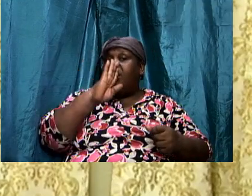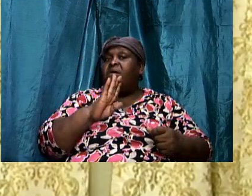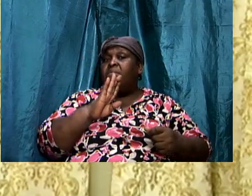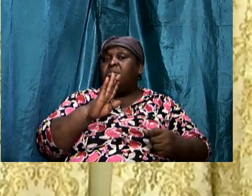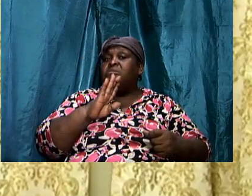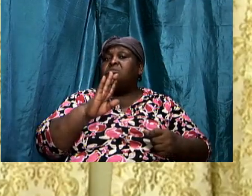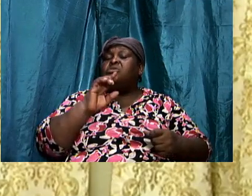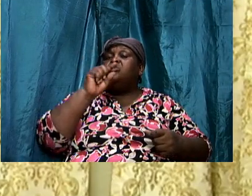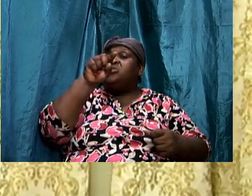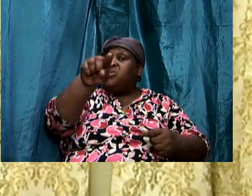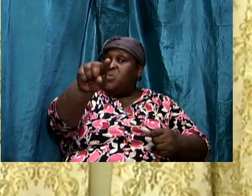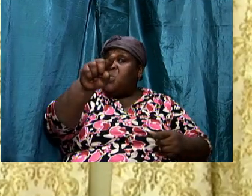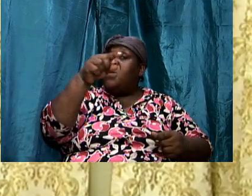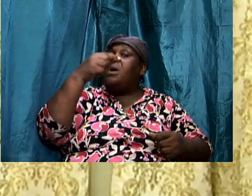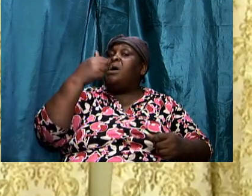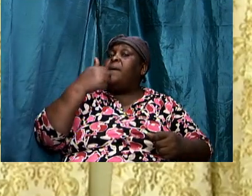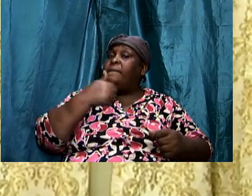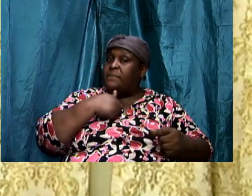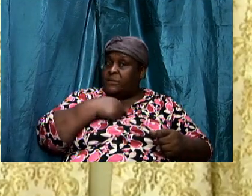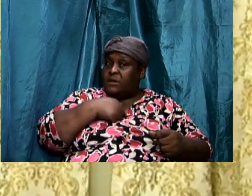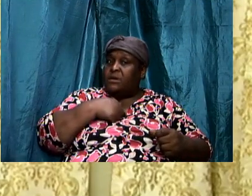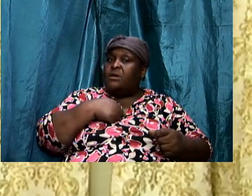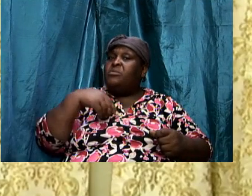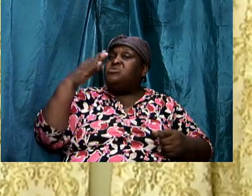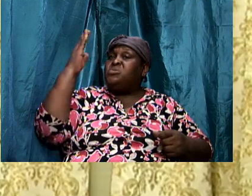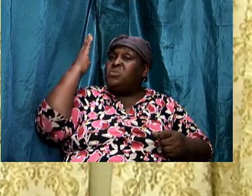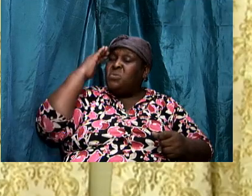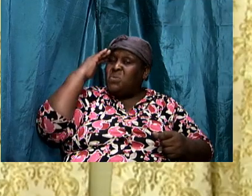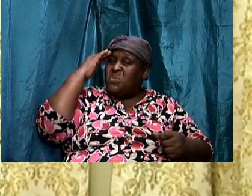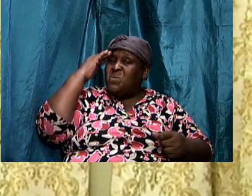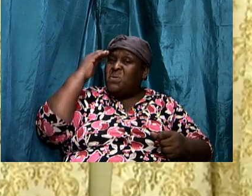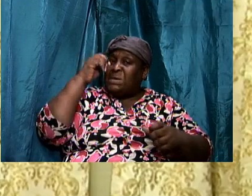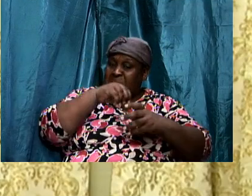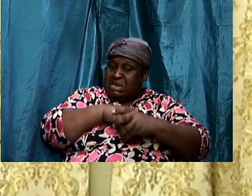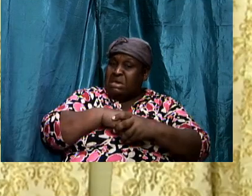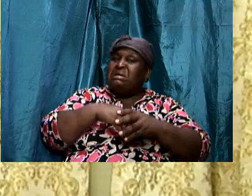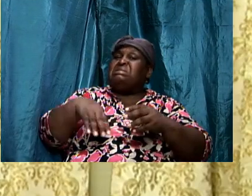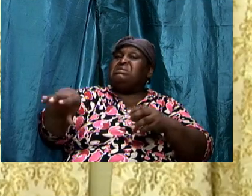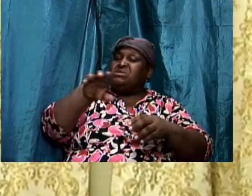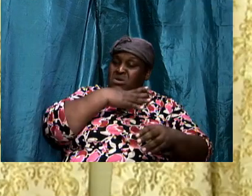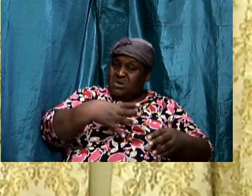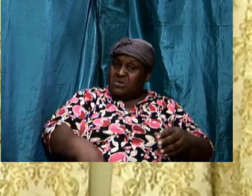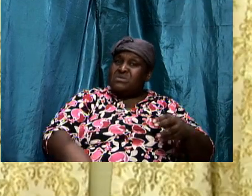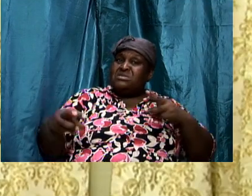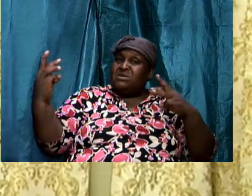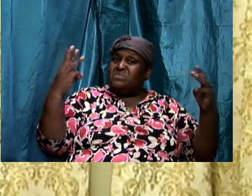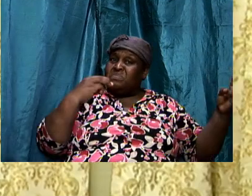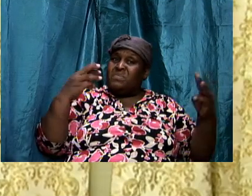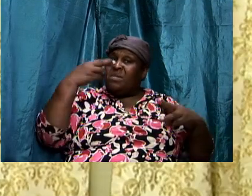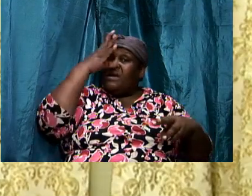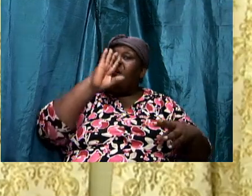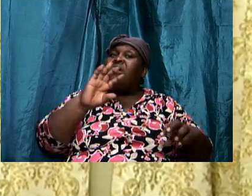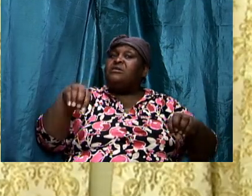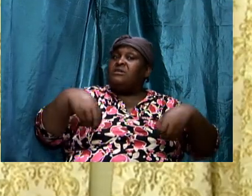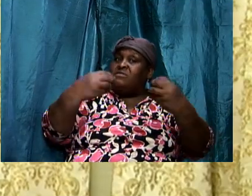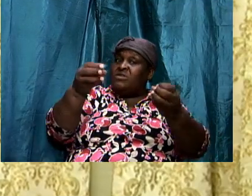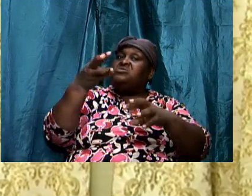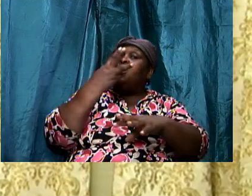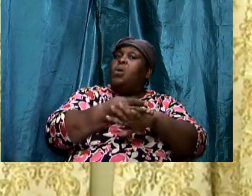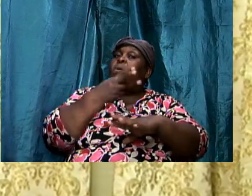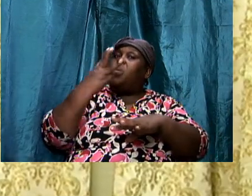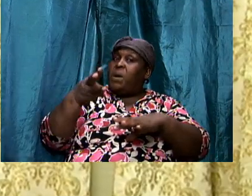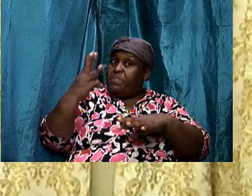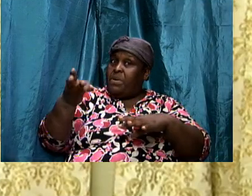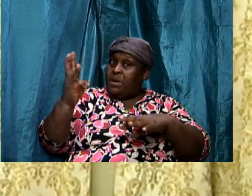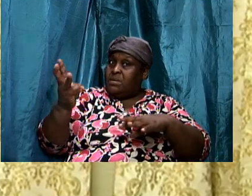in this warfare God has given us weapons and I want